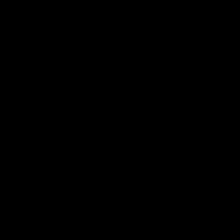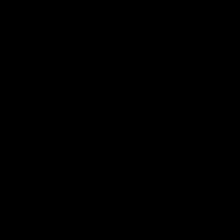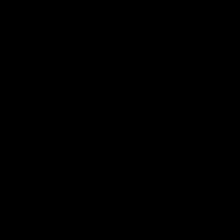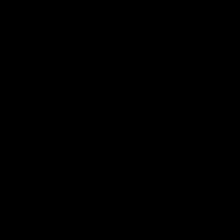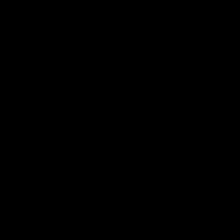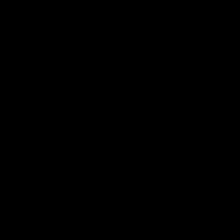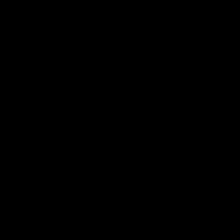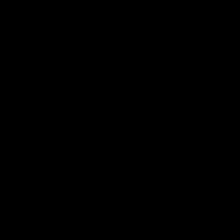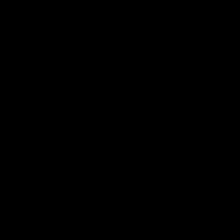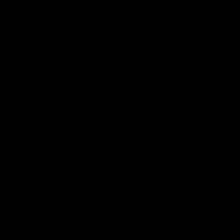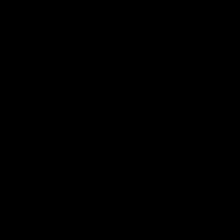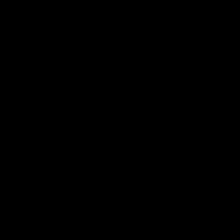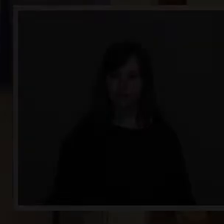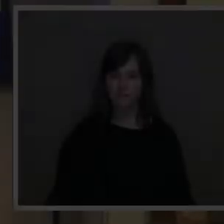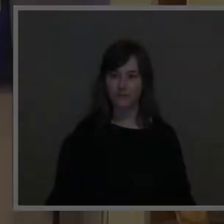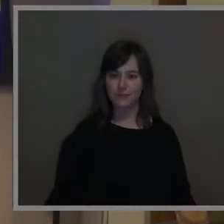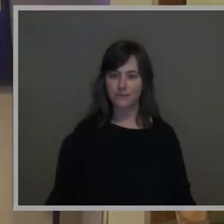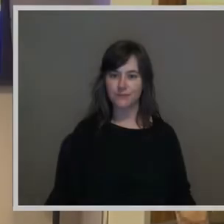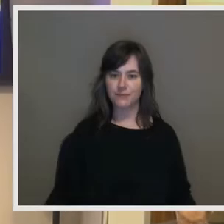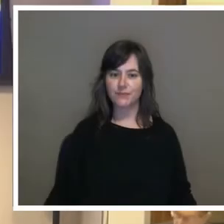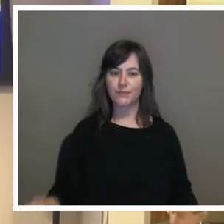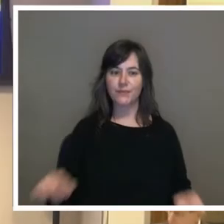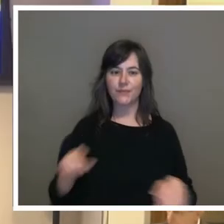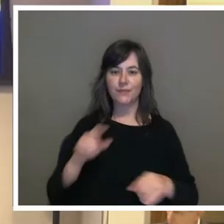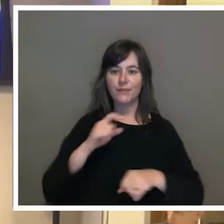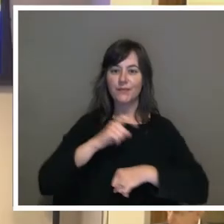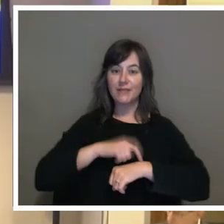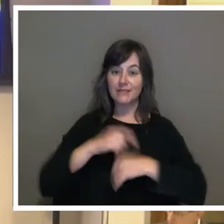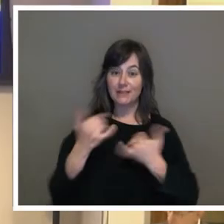The time is 6 p.m.